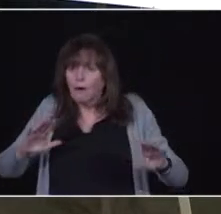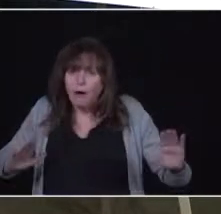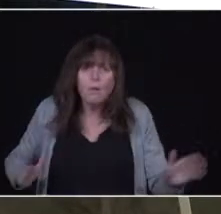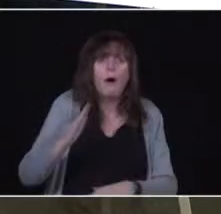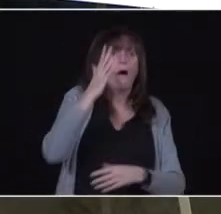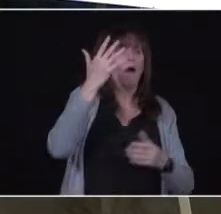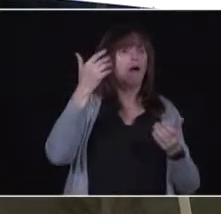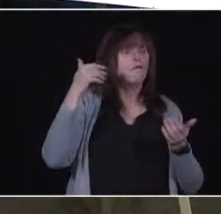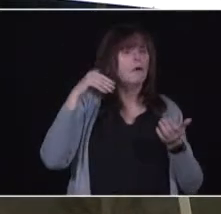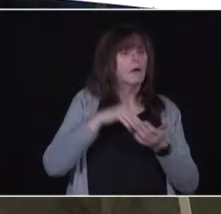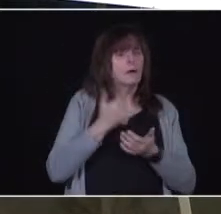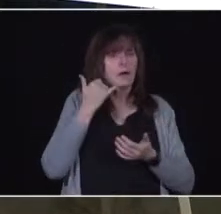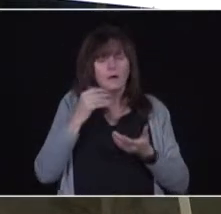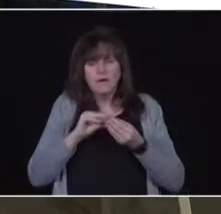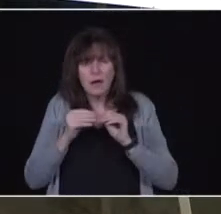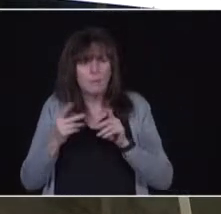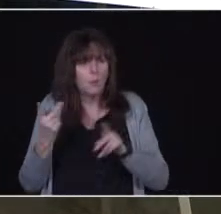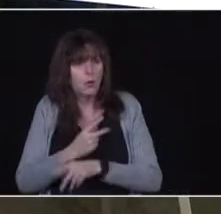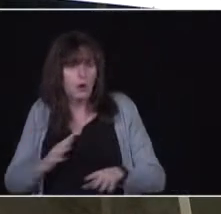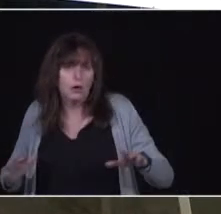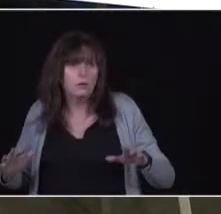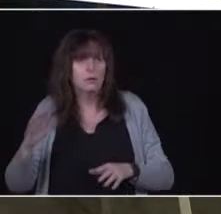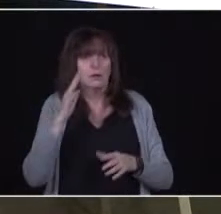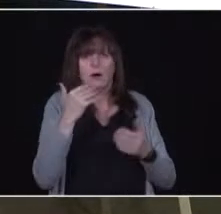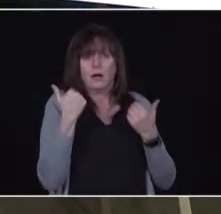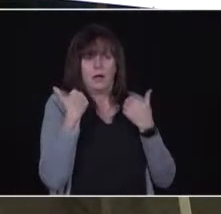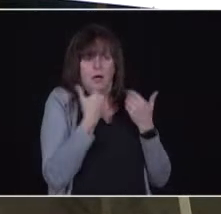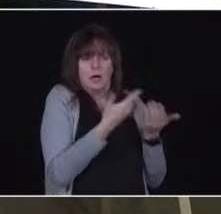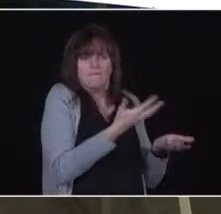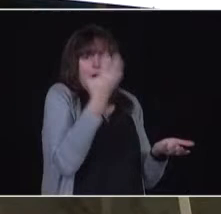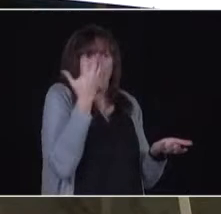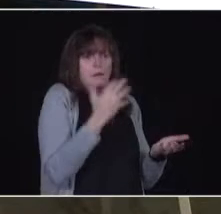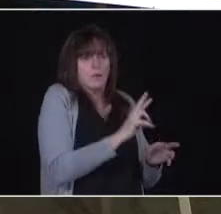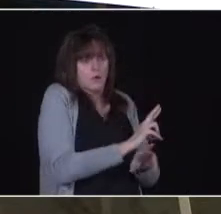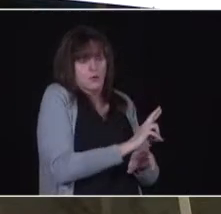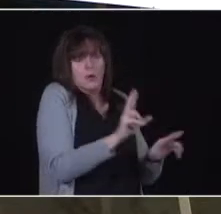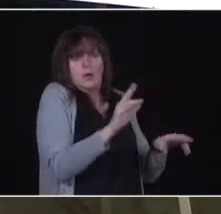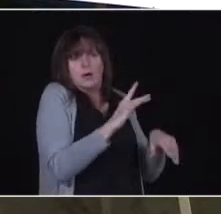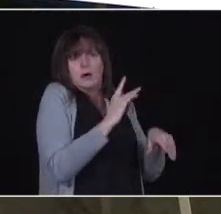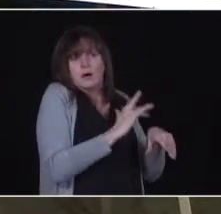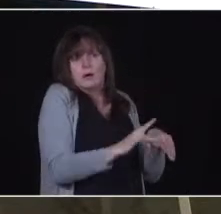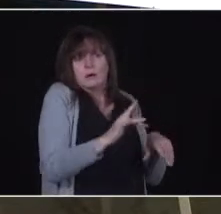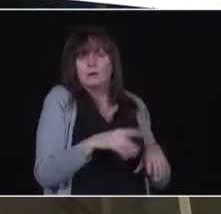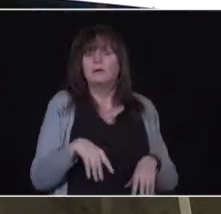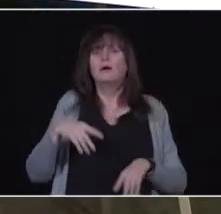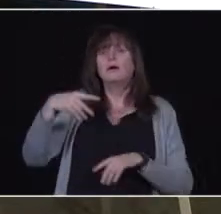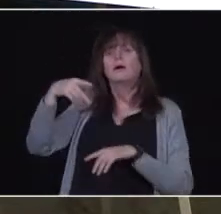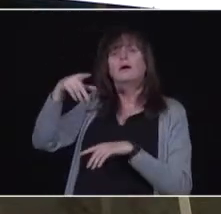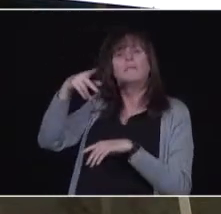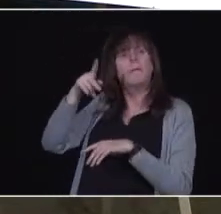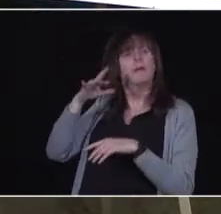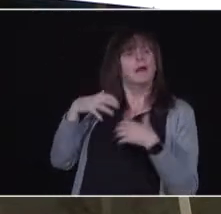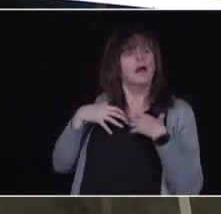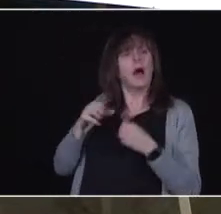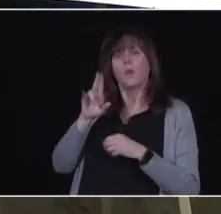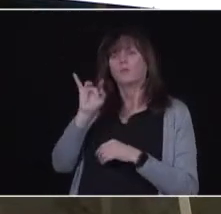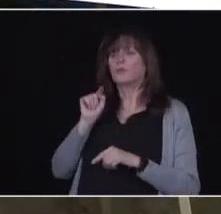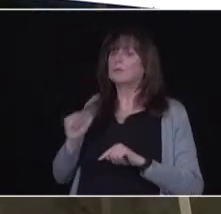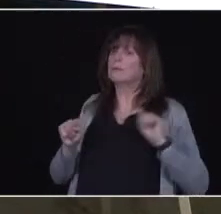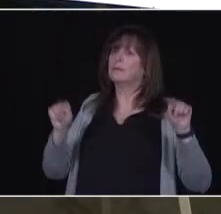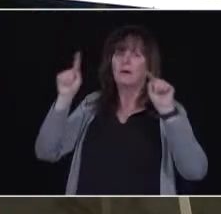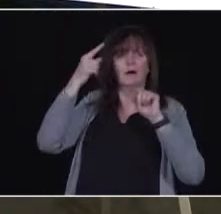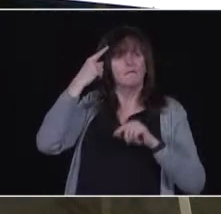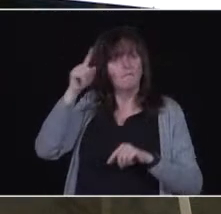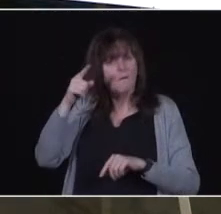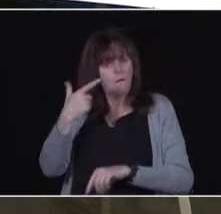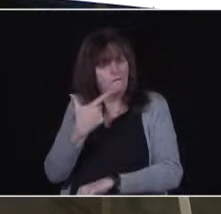the hospitals are usually engaged, their capabilities are immense, and we want them engaged, and not only that, every person I met from any of the hospitals said, sir, we